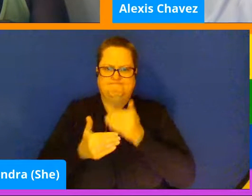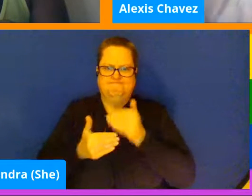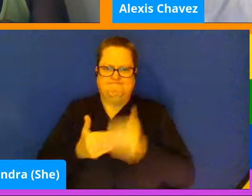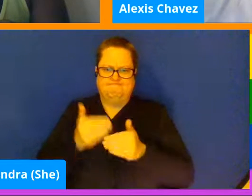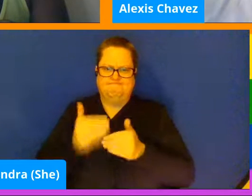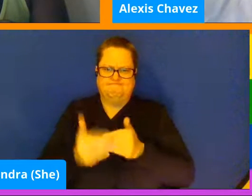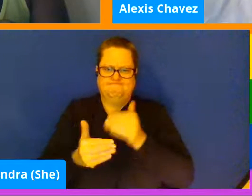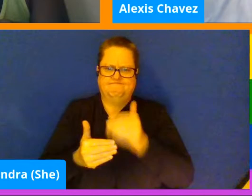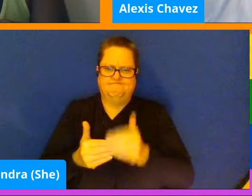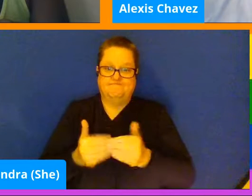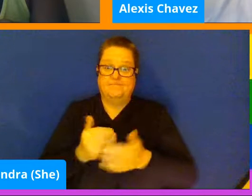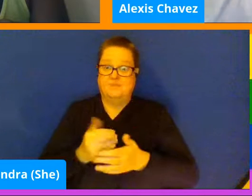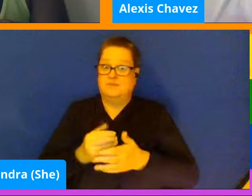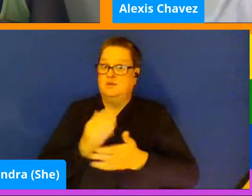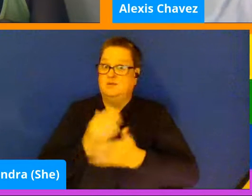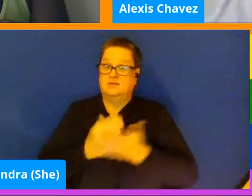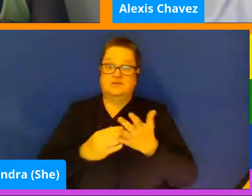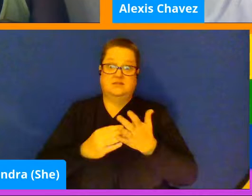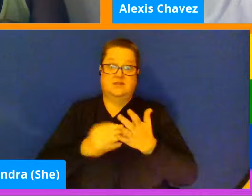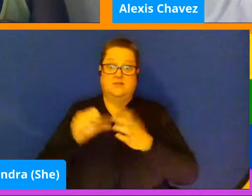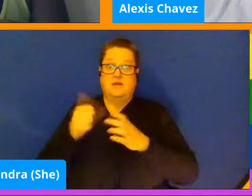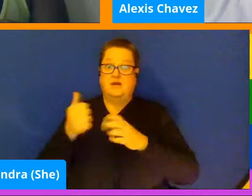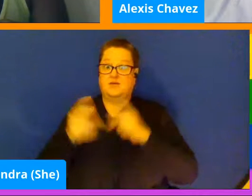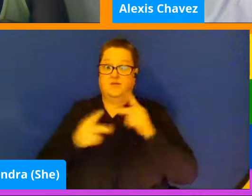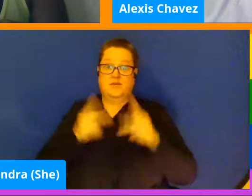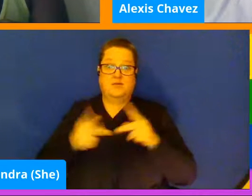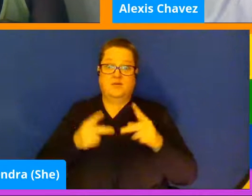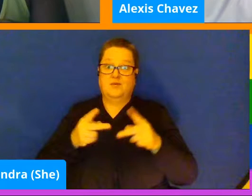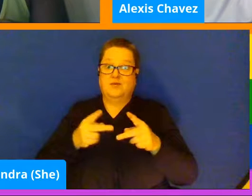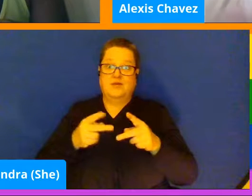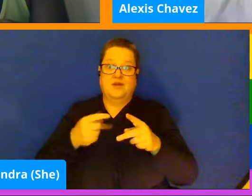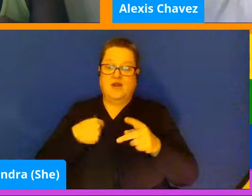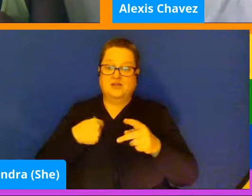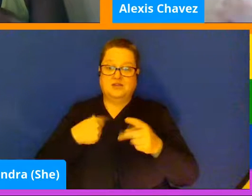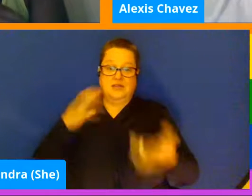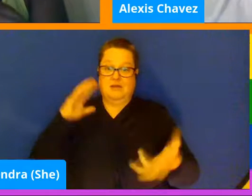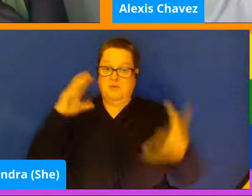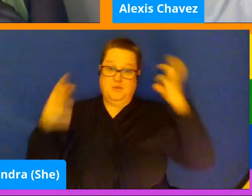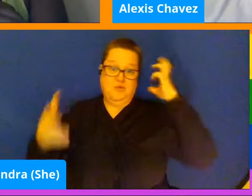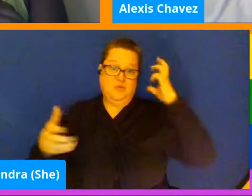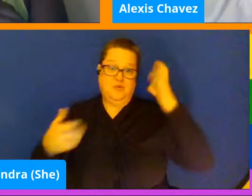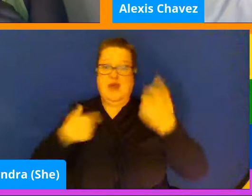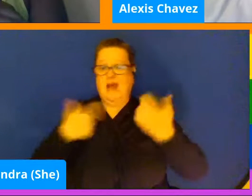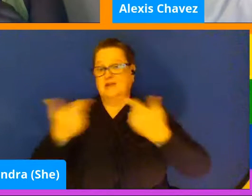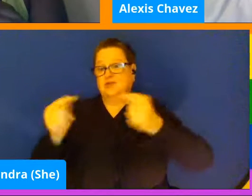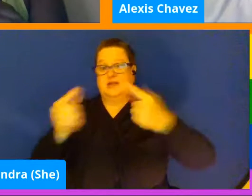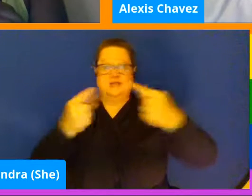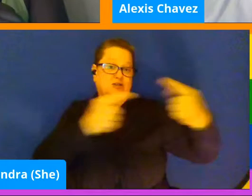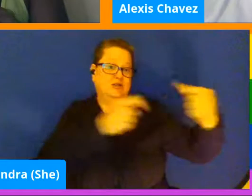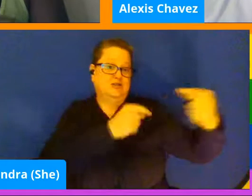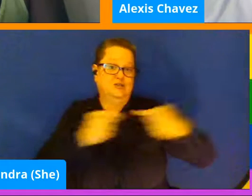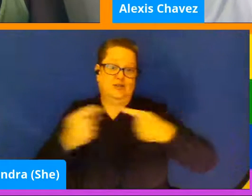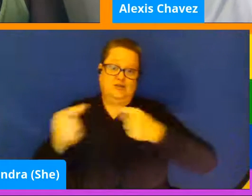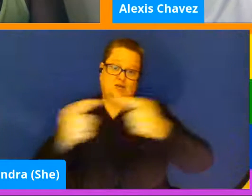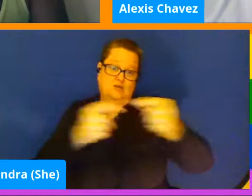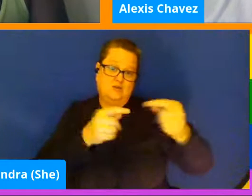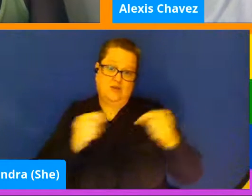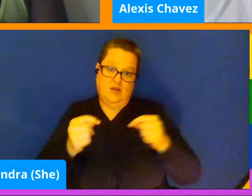I have 100 different things, and I try one of them a day, and I probably won't use it for another six months.